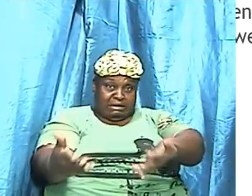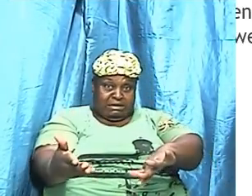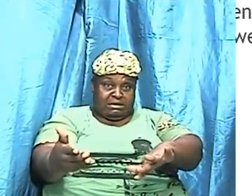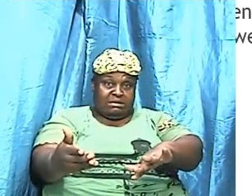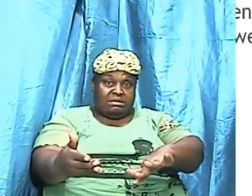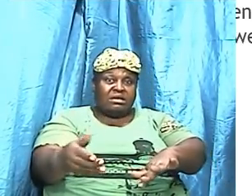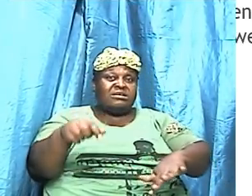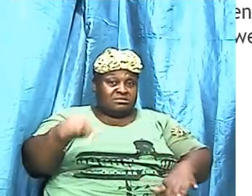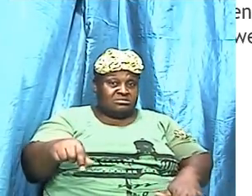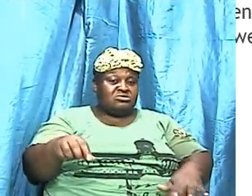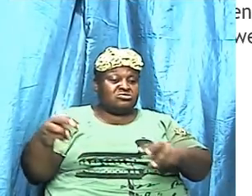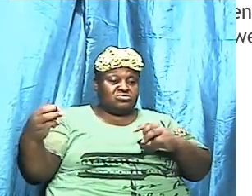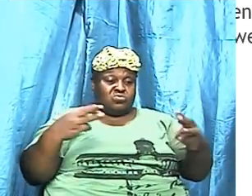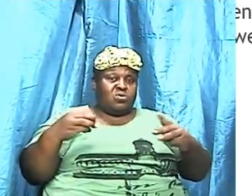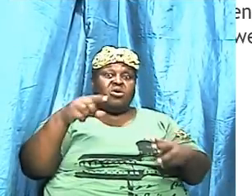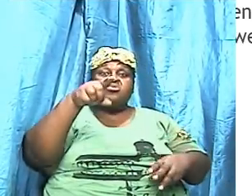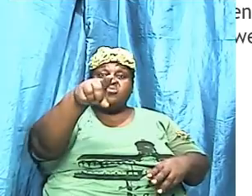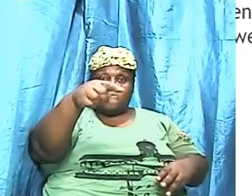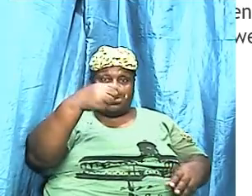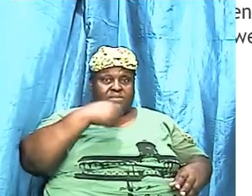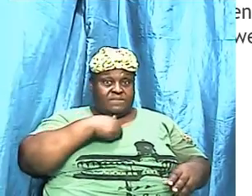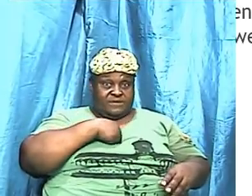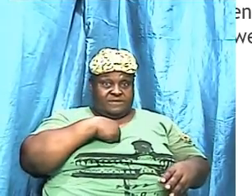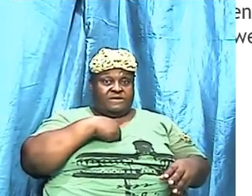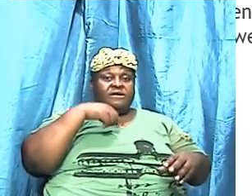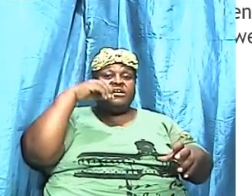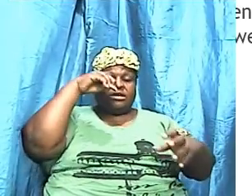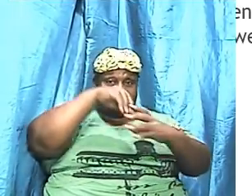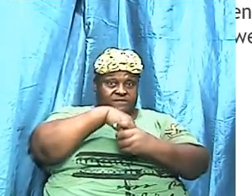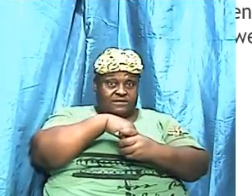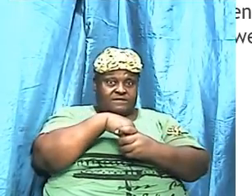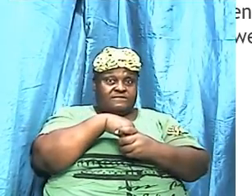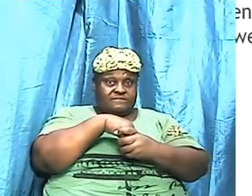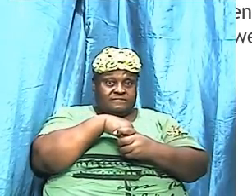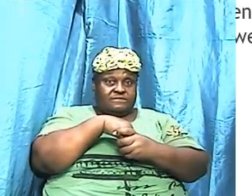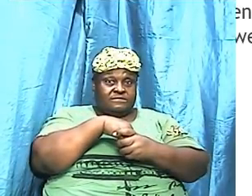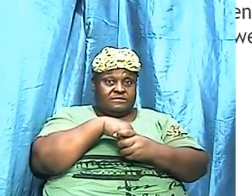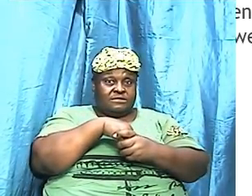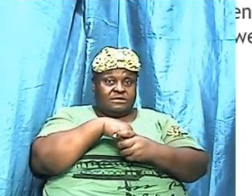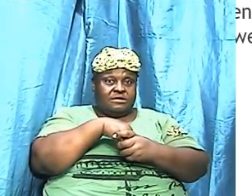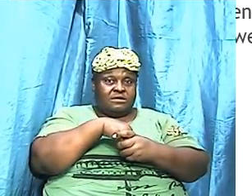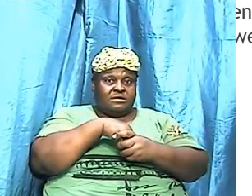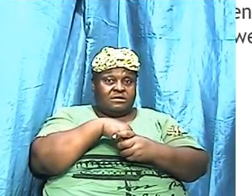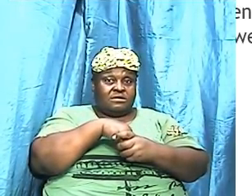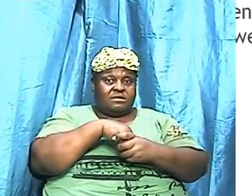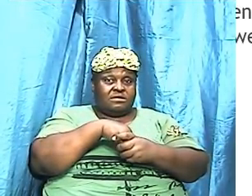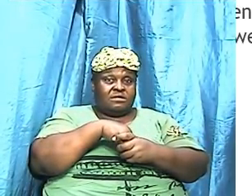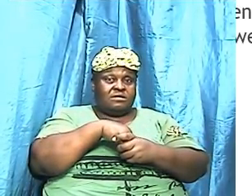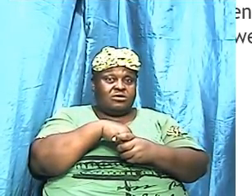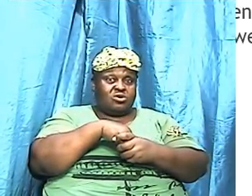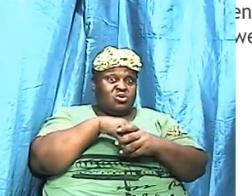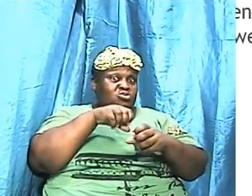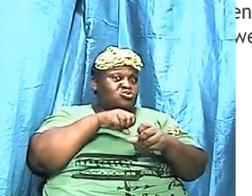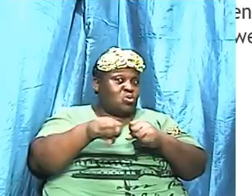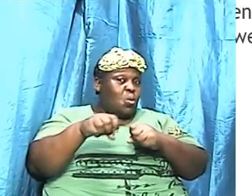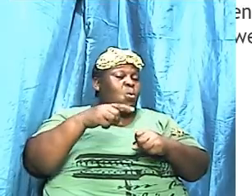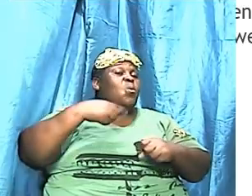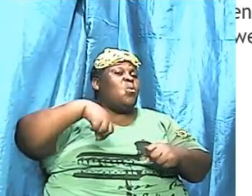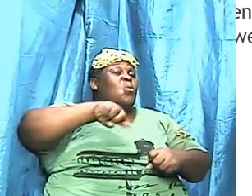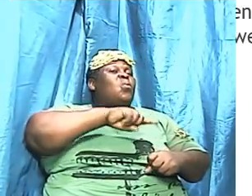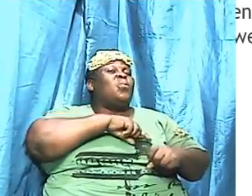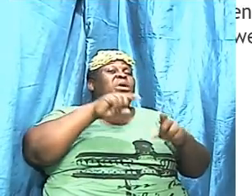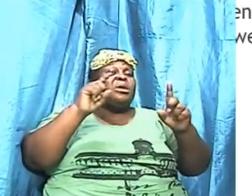in. And therefore, we must treat him in the same